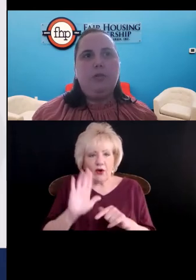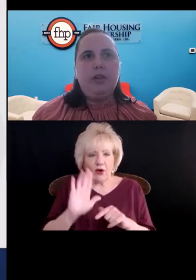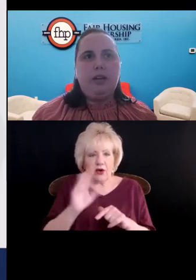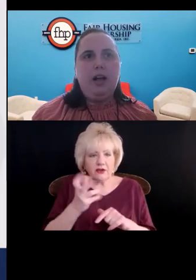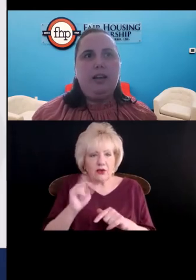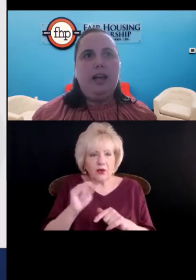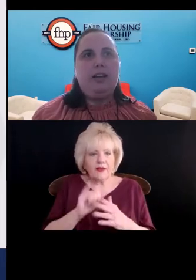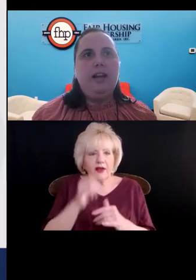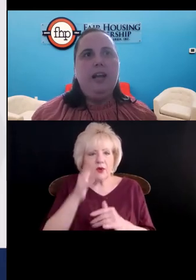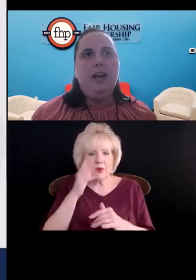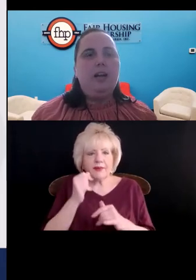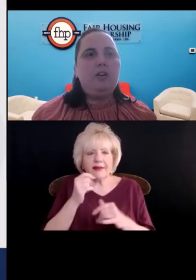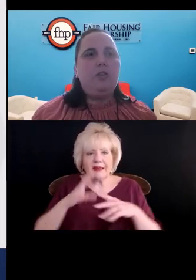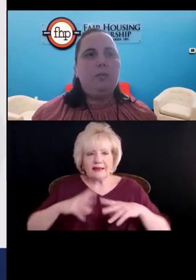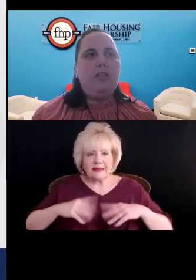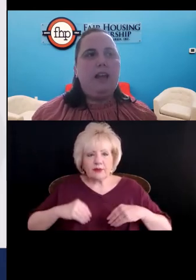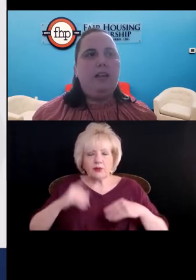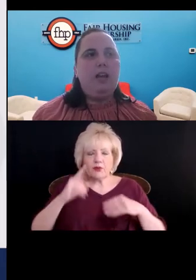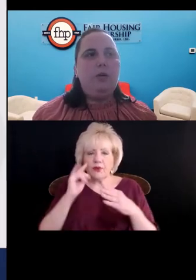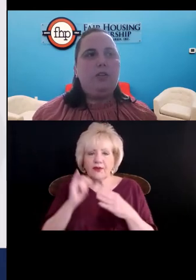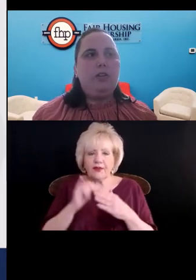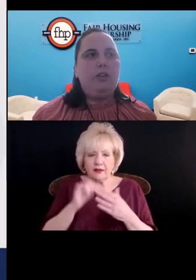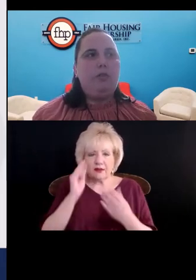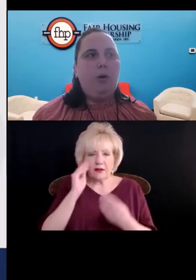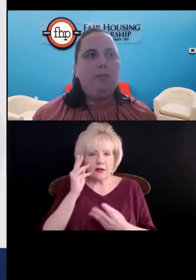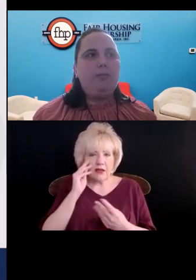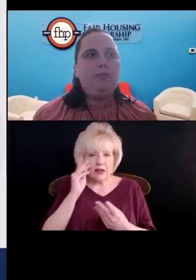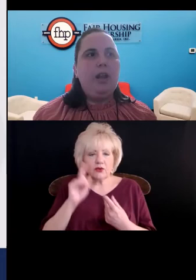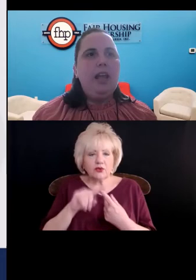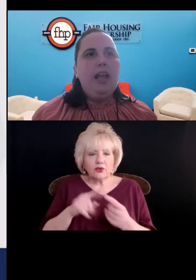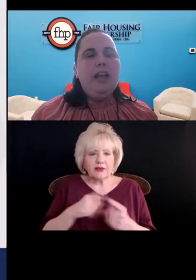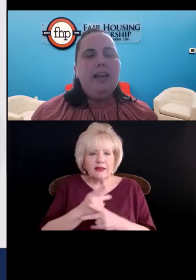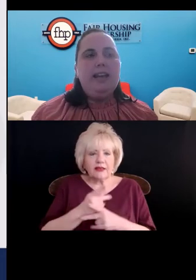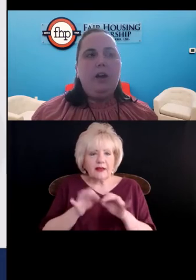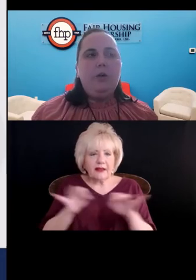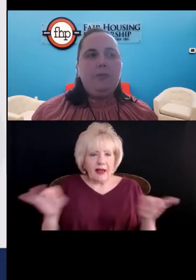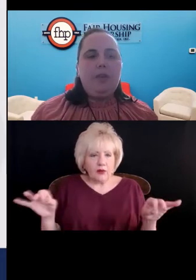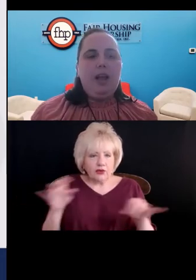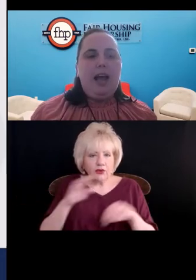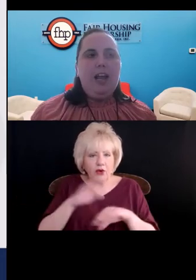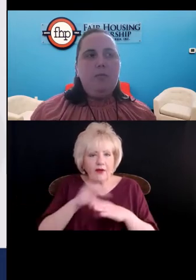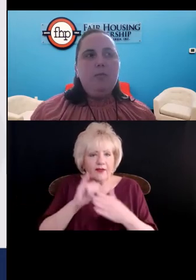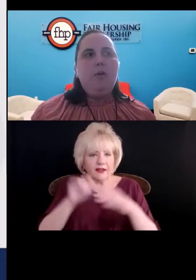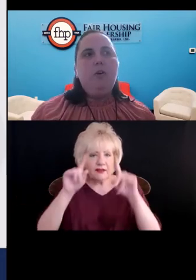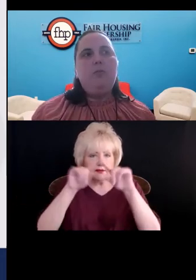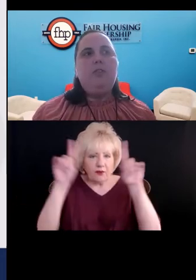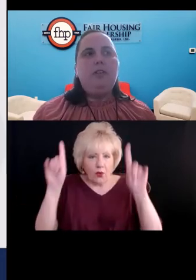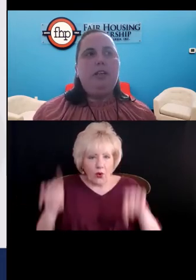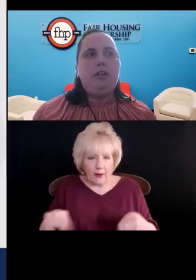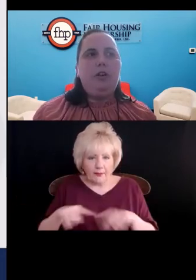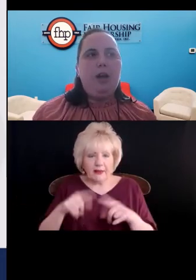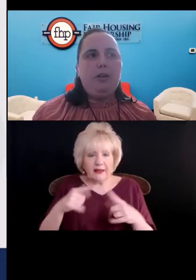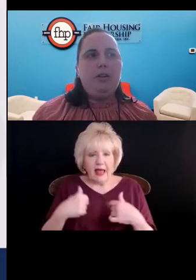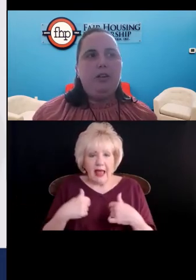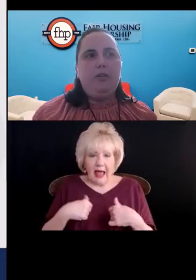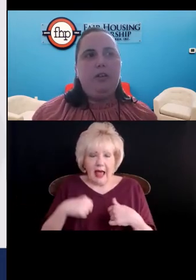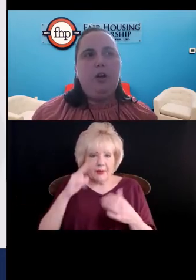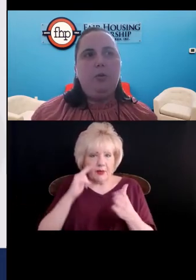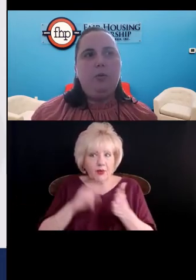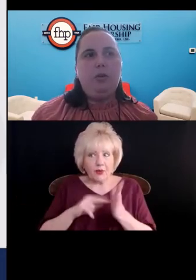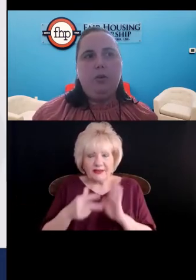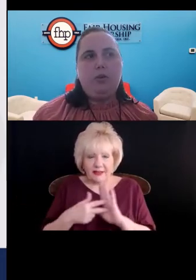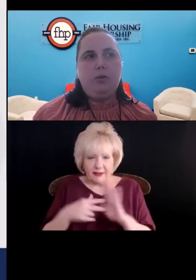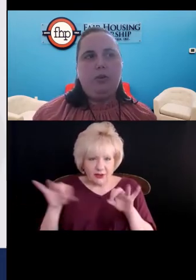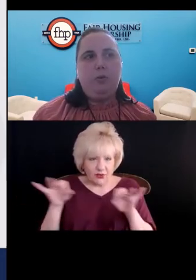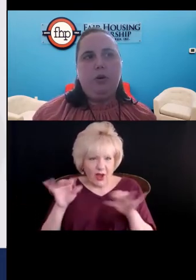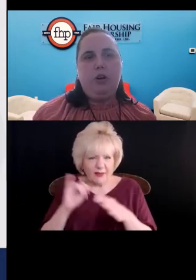acceptable in this context to remain that language in this form. Now, I have been purposefully describing to you that